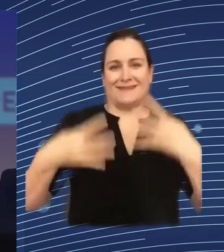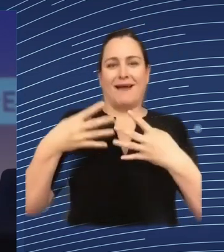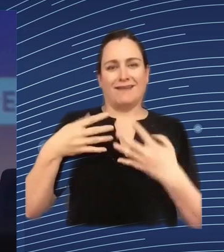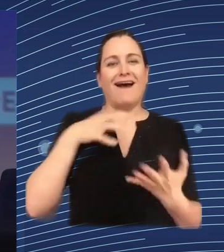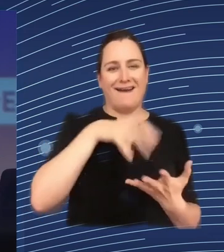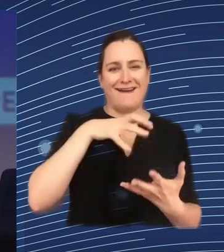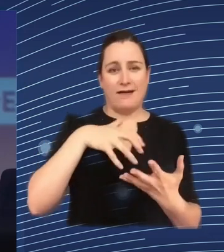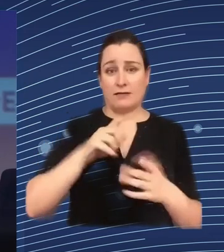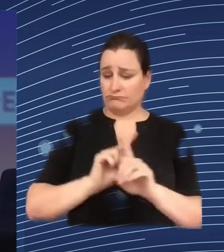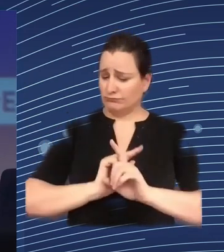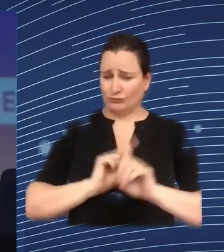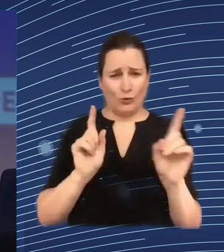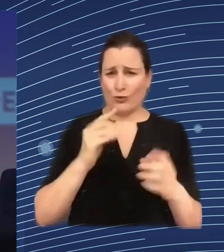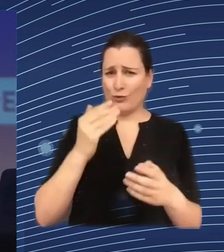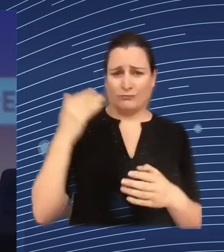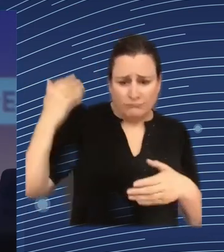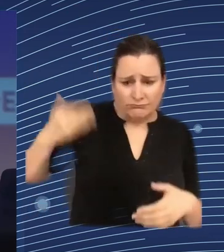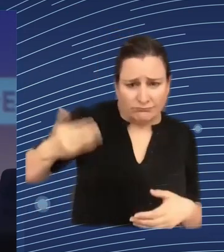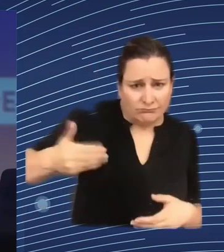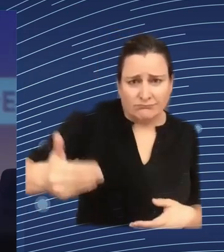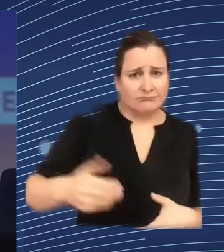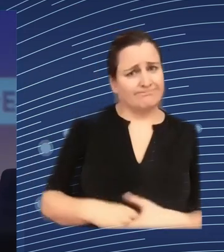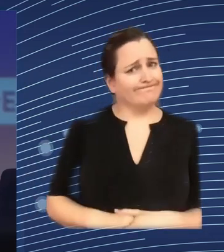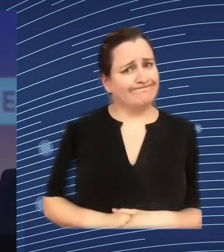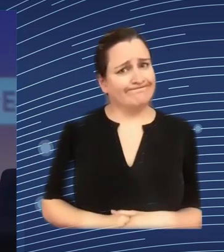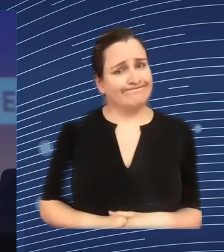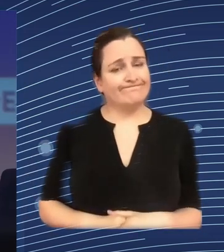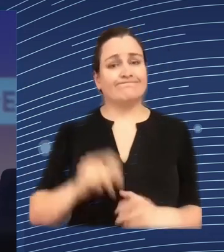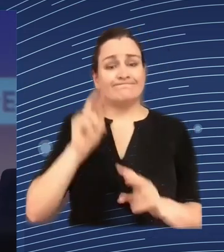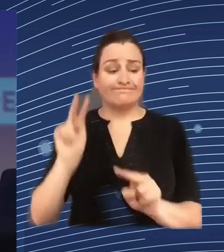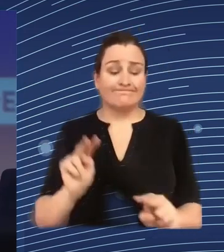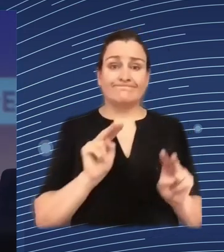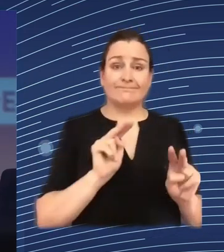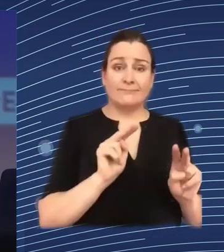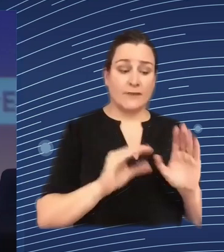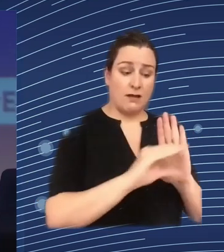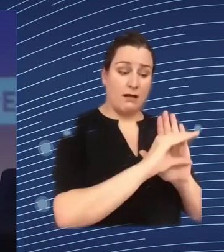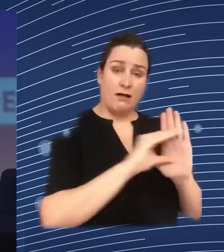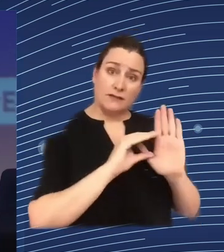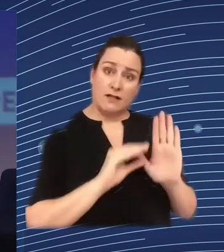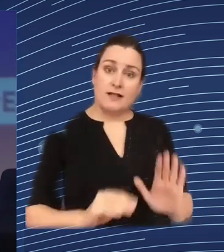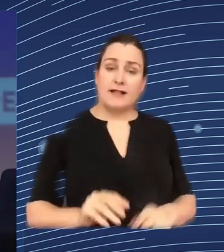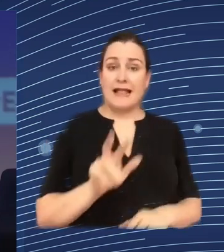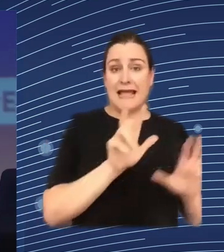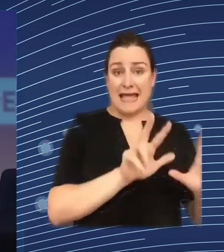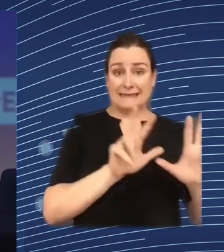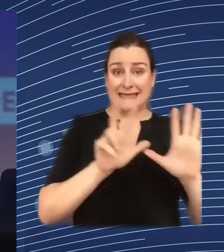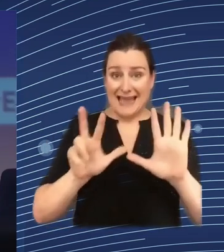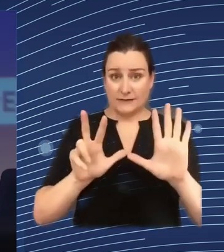lawful and can be based on article 88 in conjunction